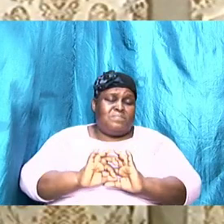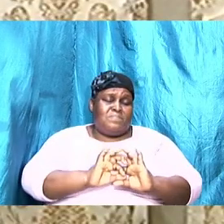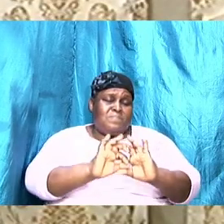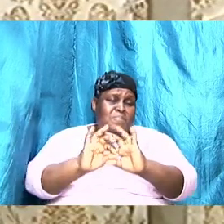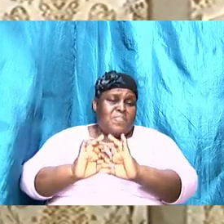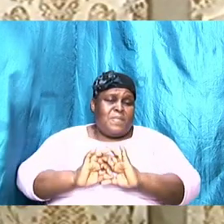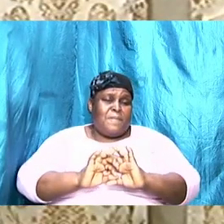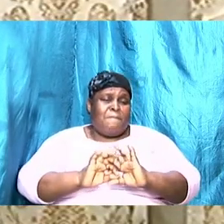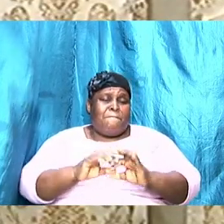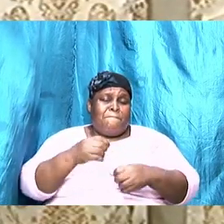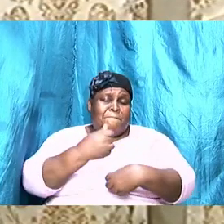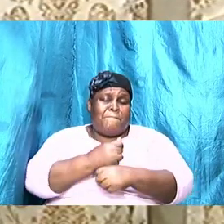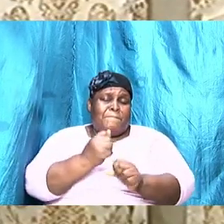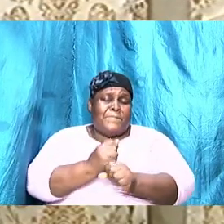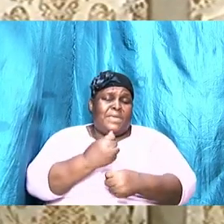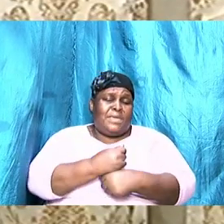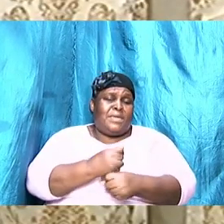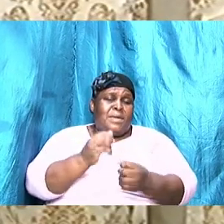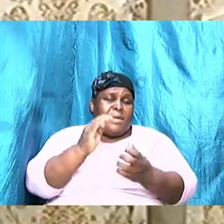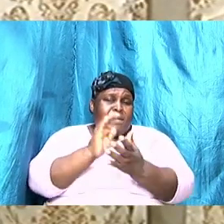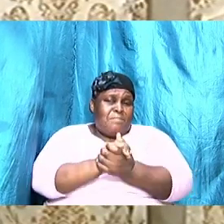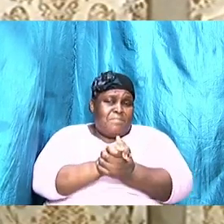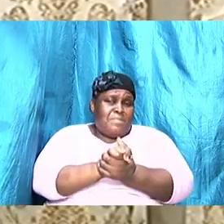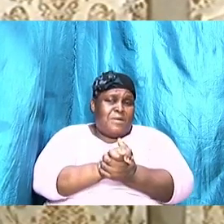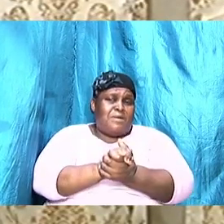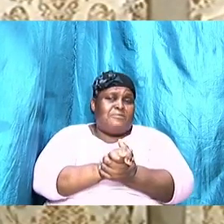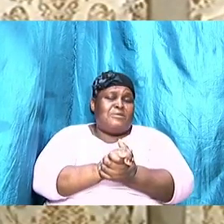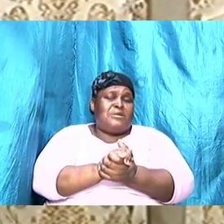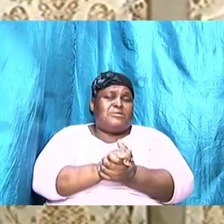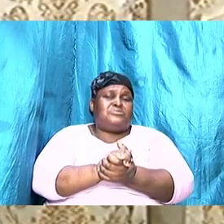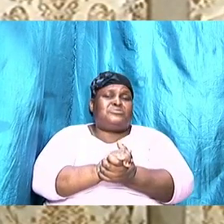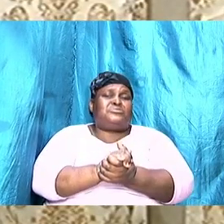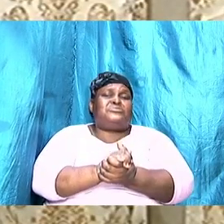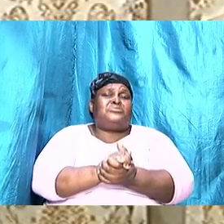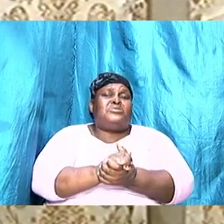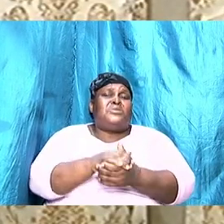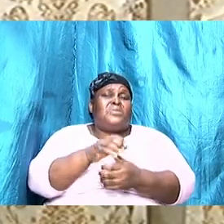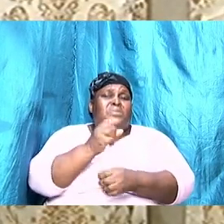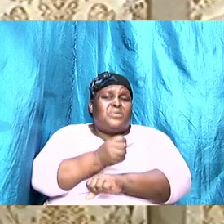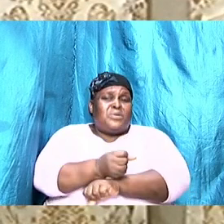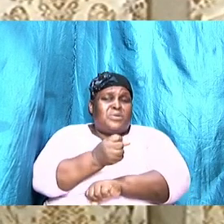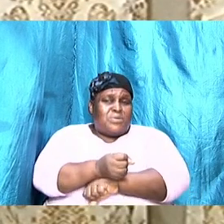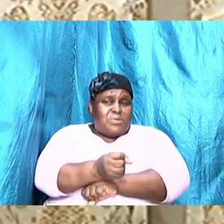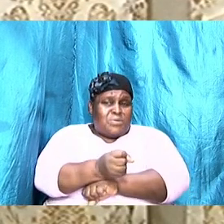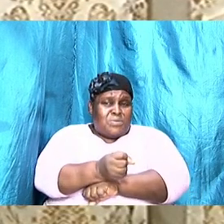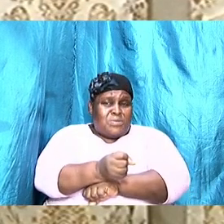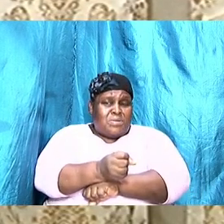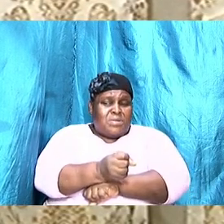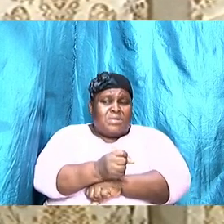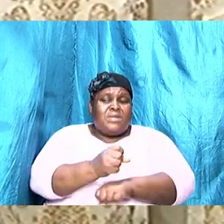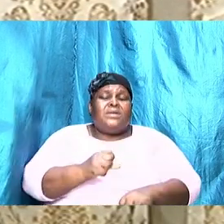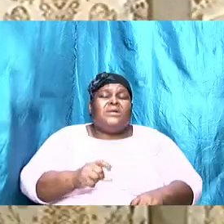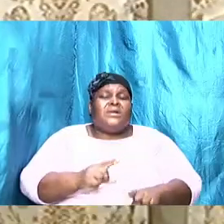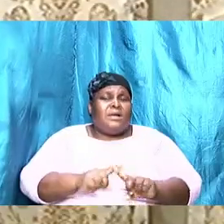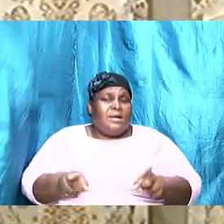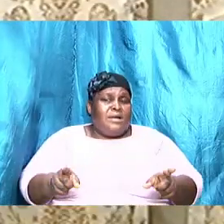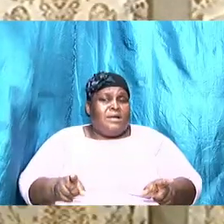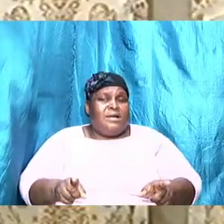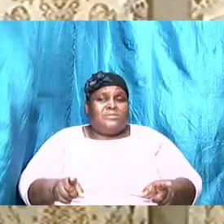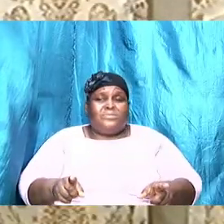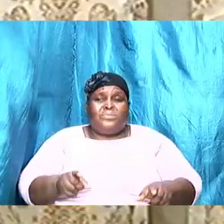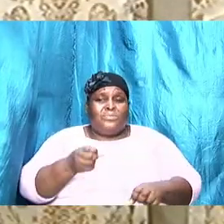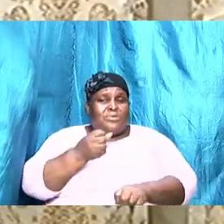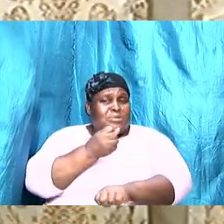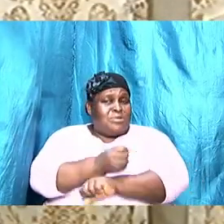happen, to make it grow, to keep it alive. We must understand that it cannot function